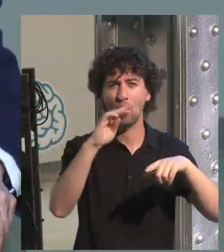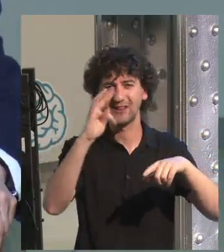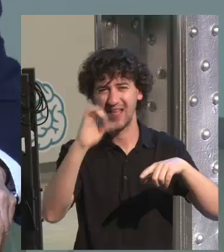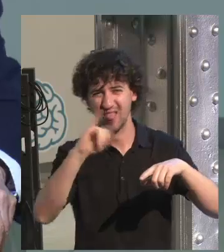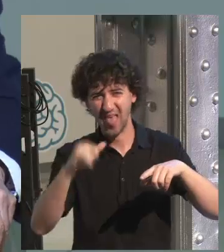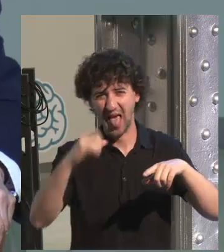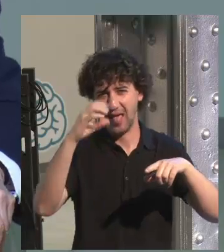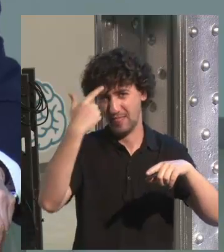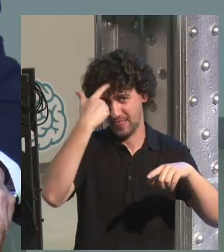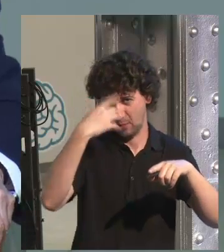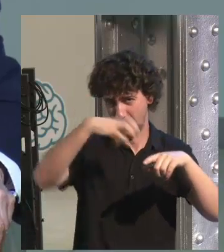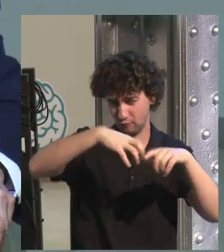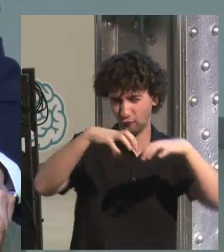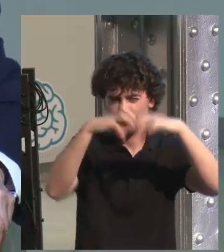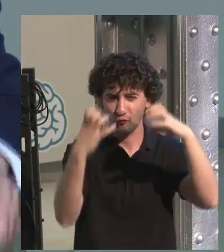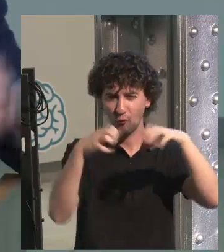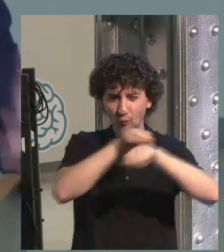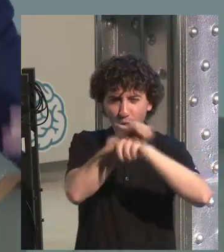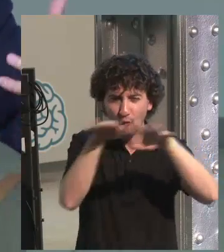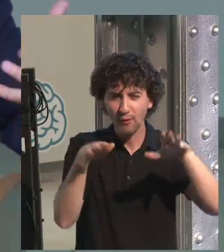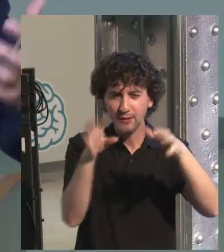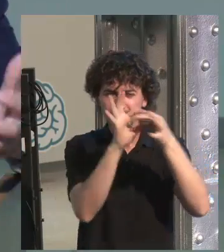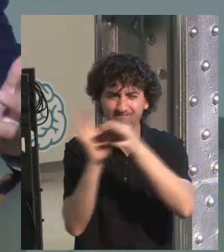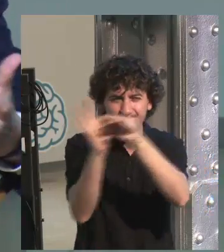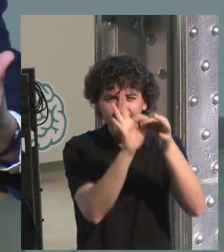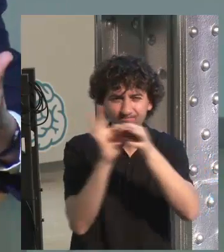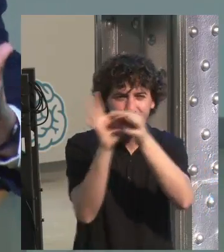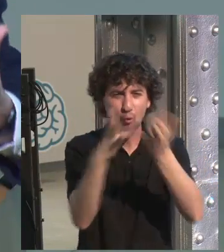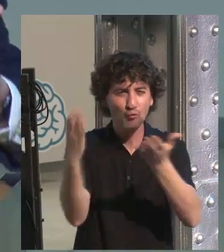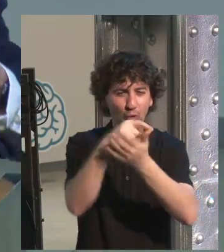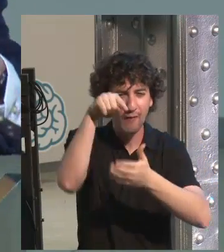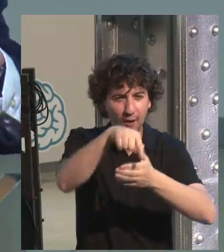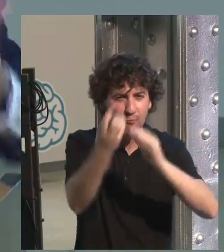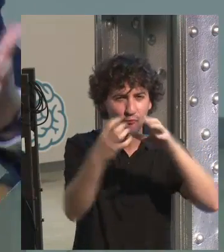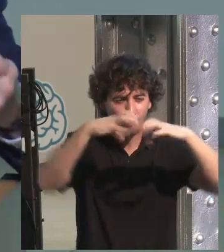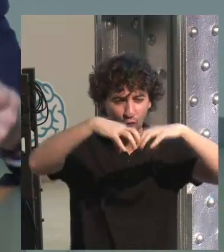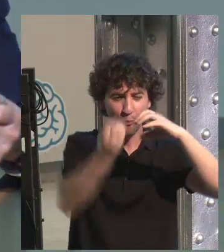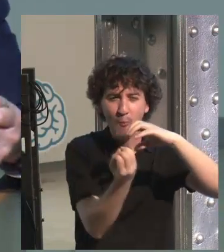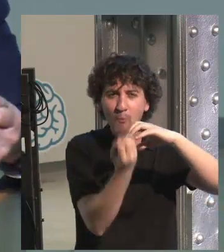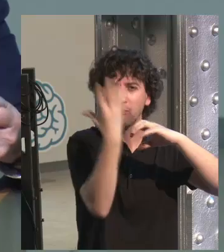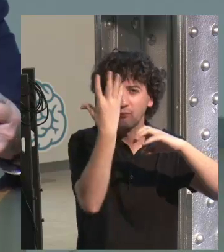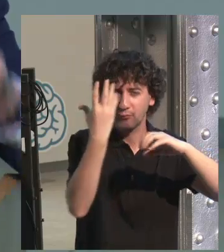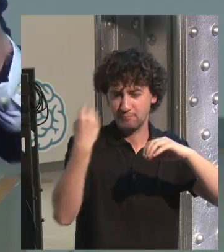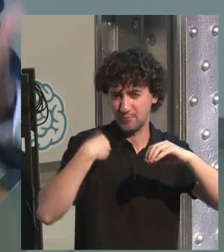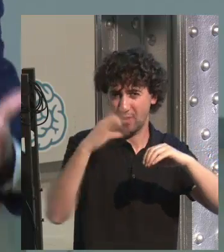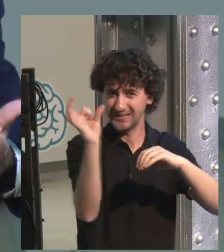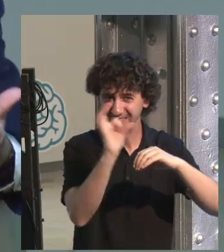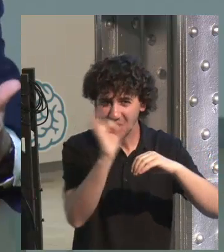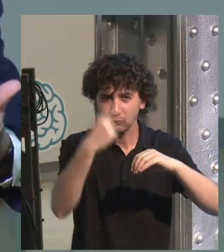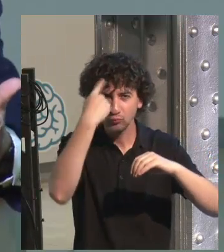brain and to all the association areas of the brain where we create these